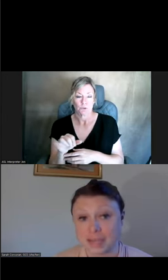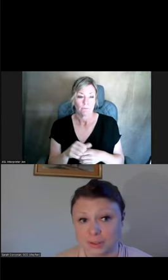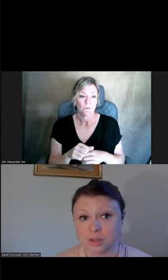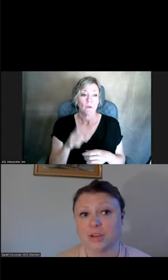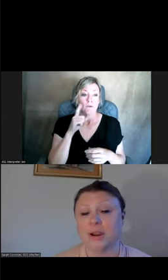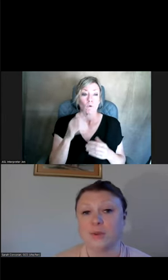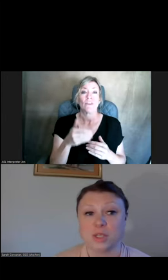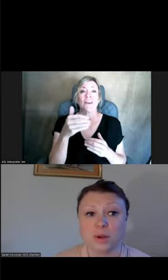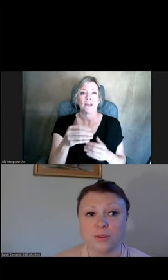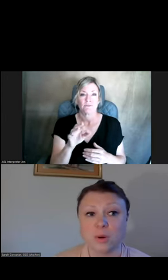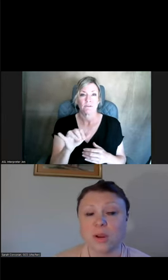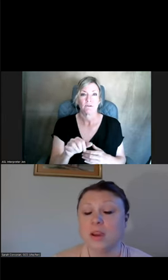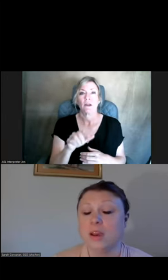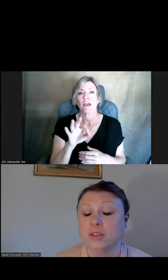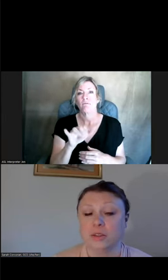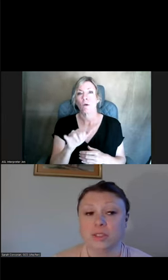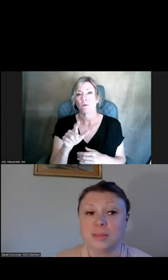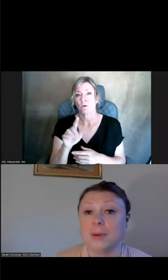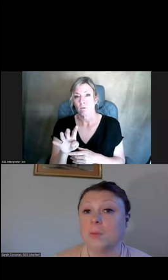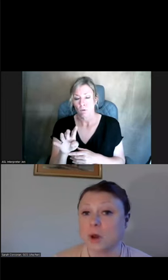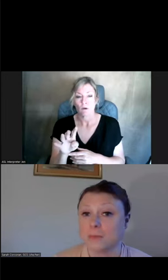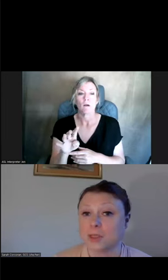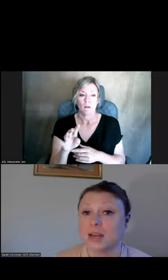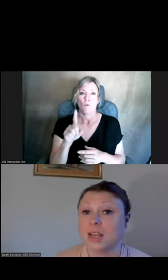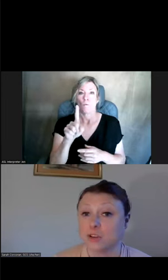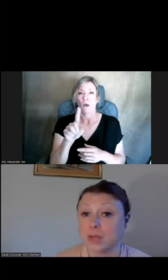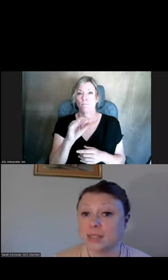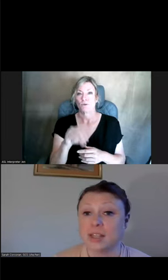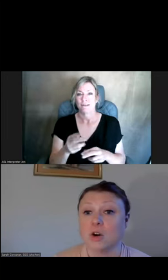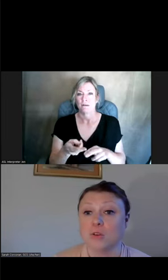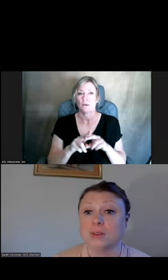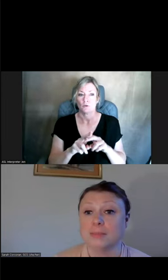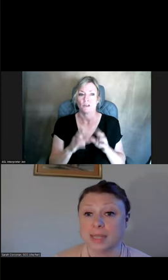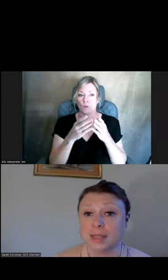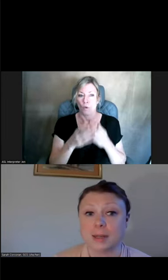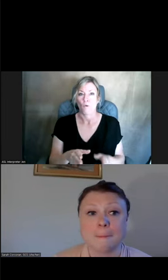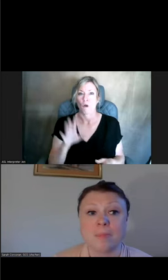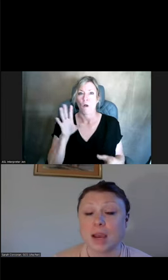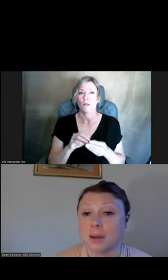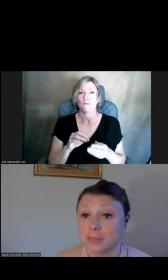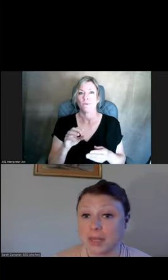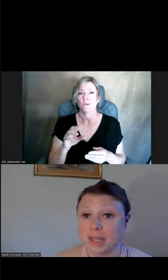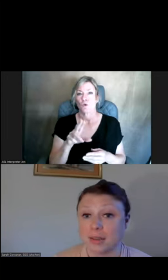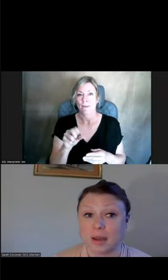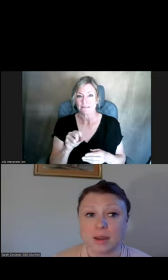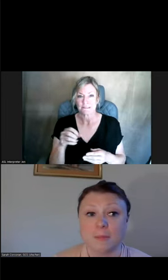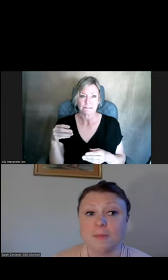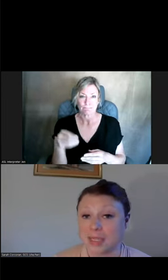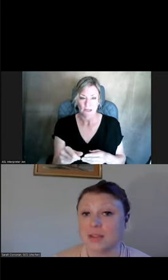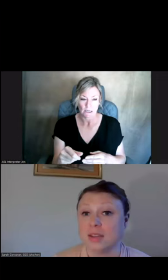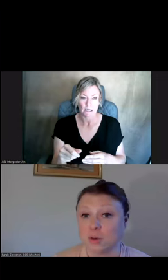the next fiscal year, FY24, there looks to be a 1% increase in overall domestic spending